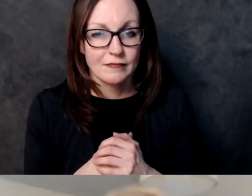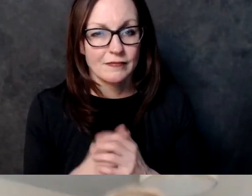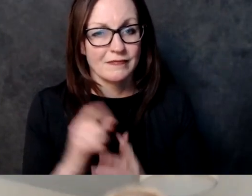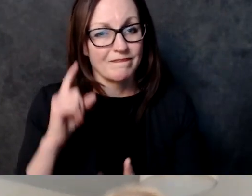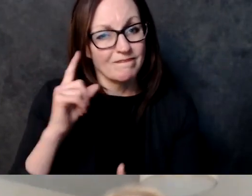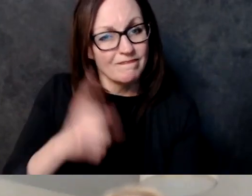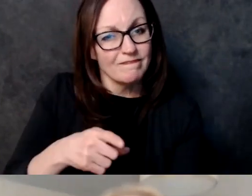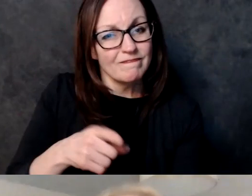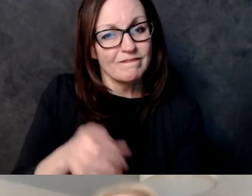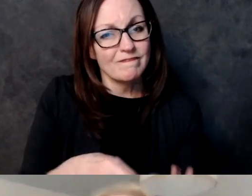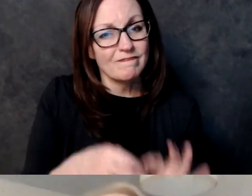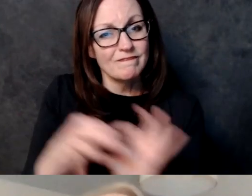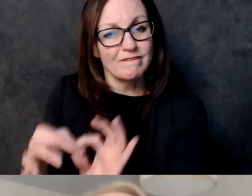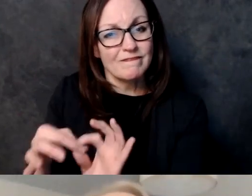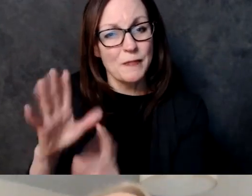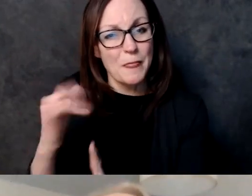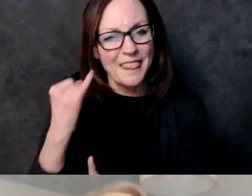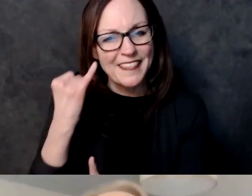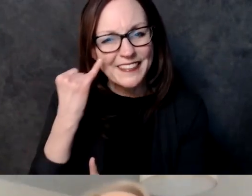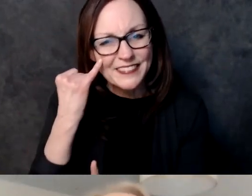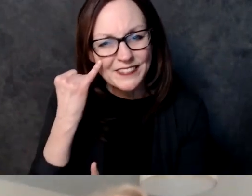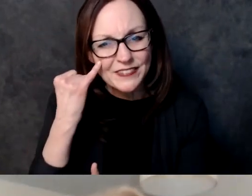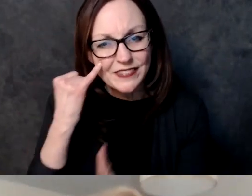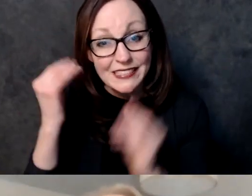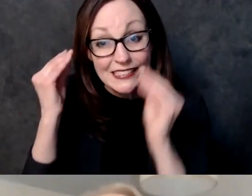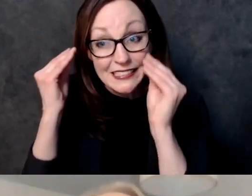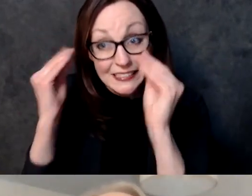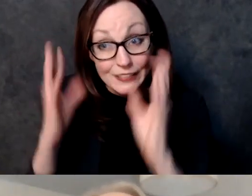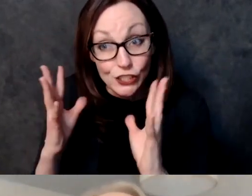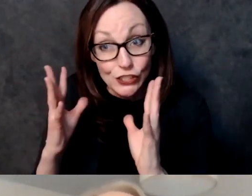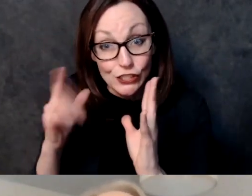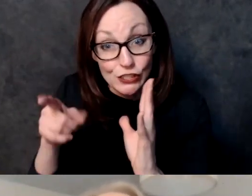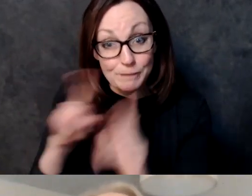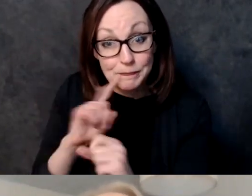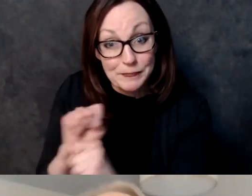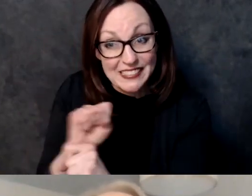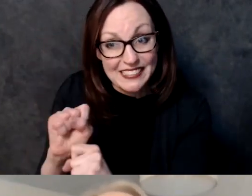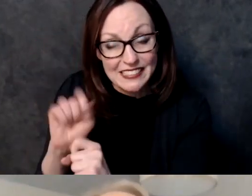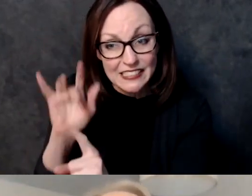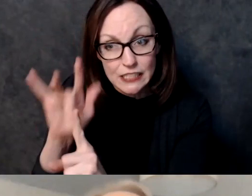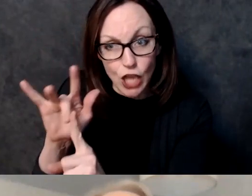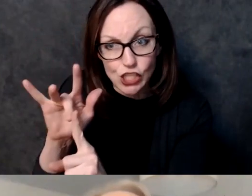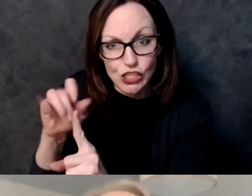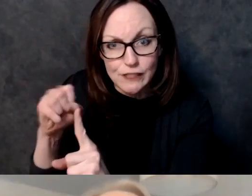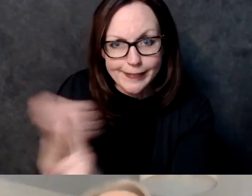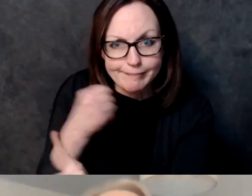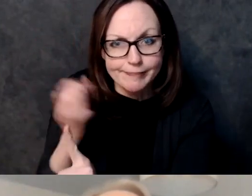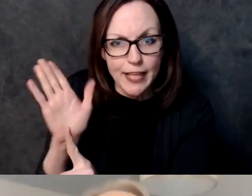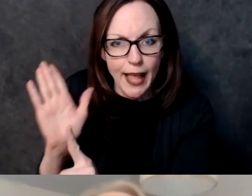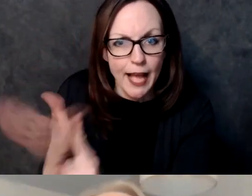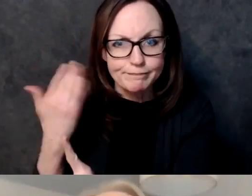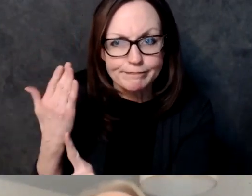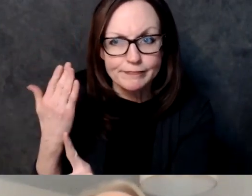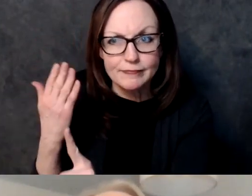who's you know faces in the snow you know in 14 degree weather and if